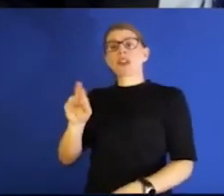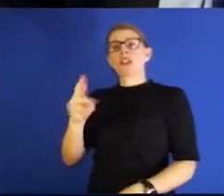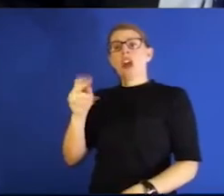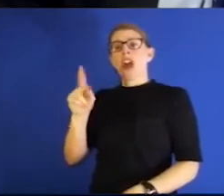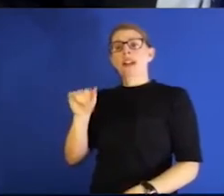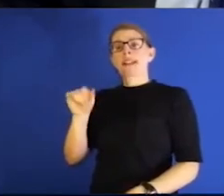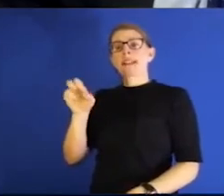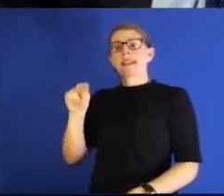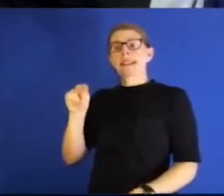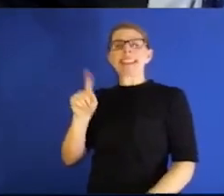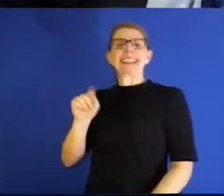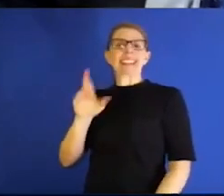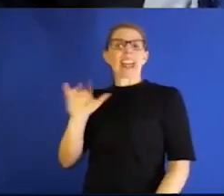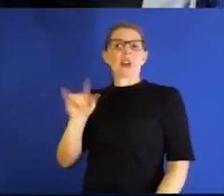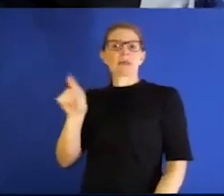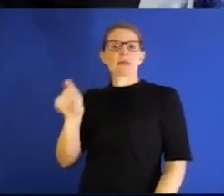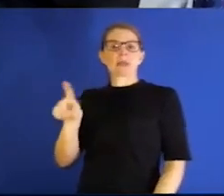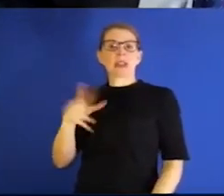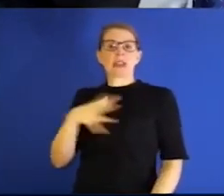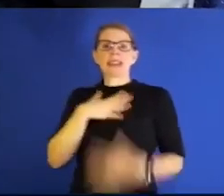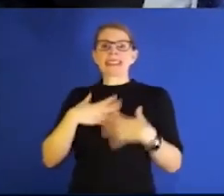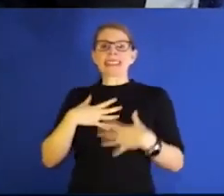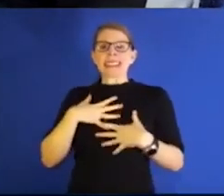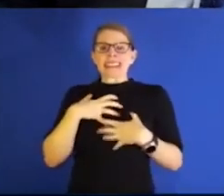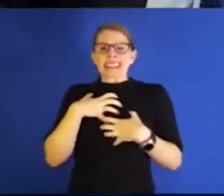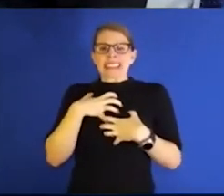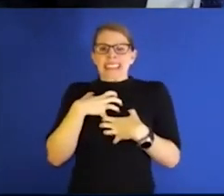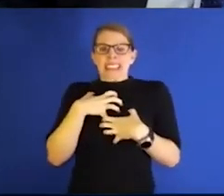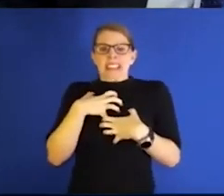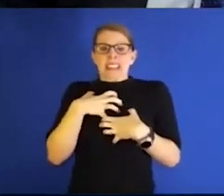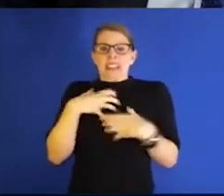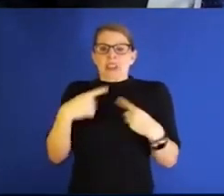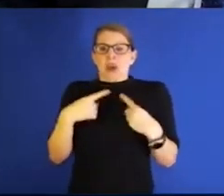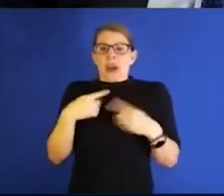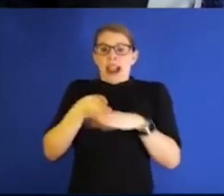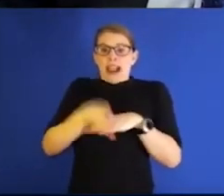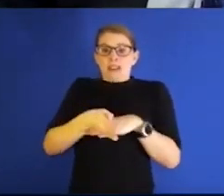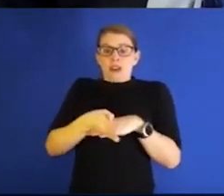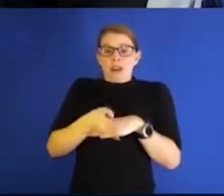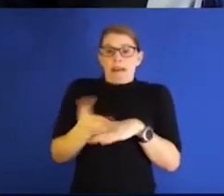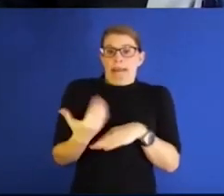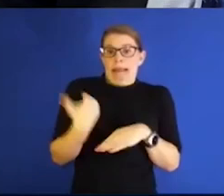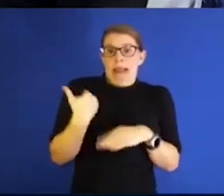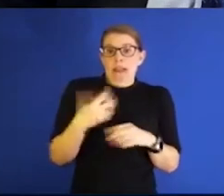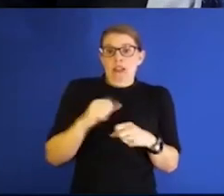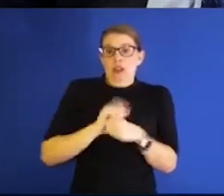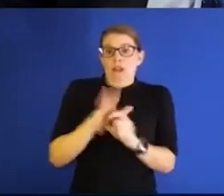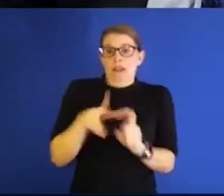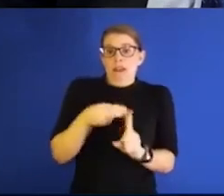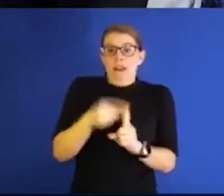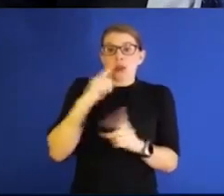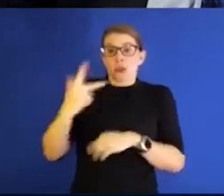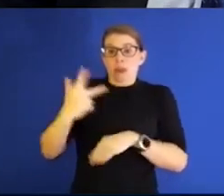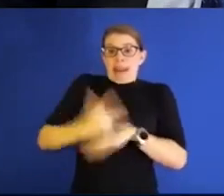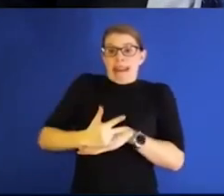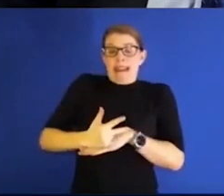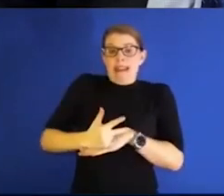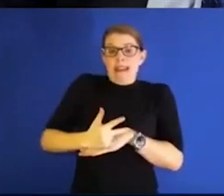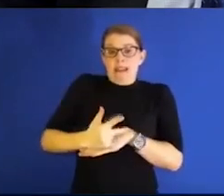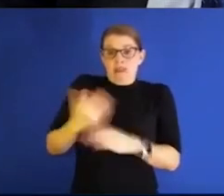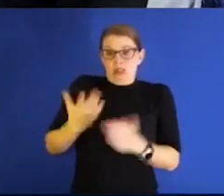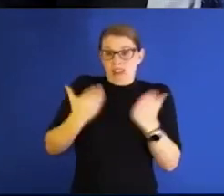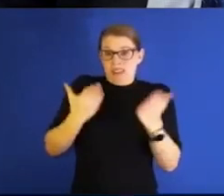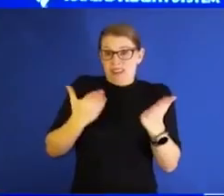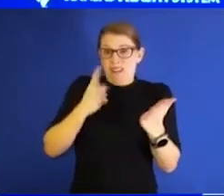If I had tight chest – chest tightness and soreness after my last COVID shot for three days, any recommendation for the